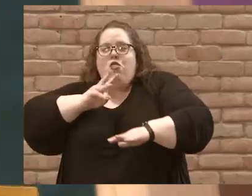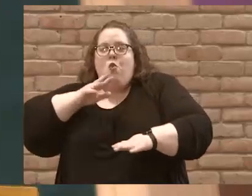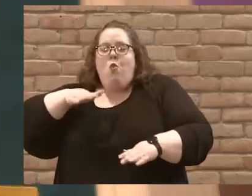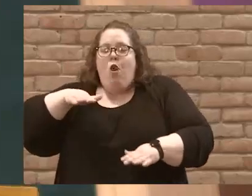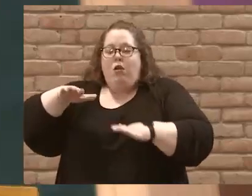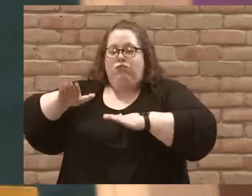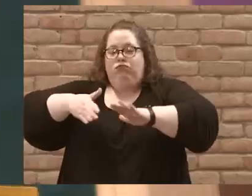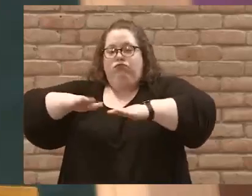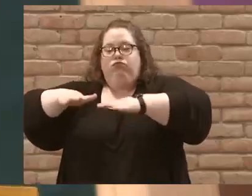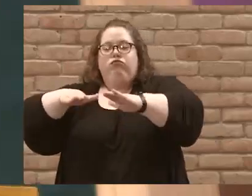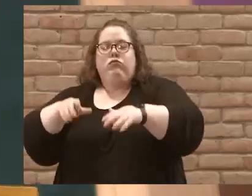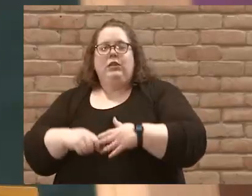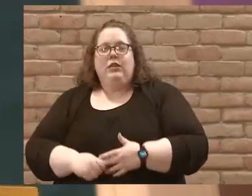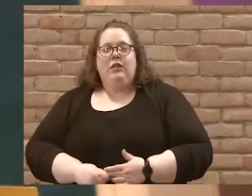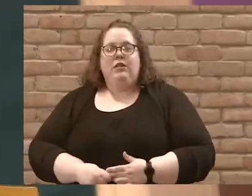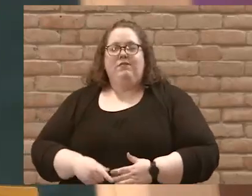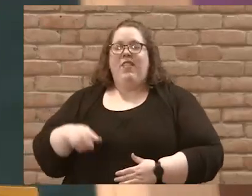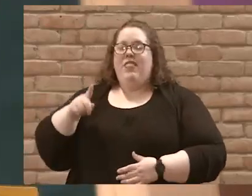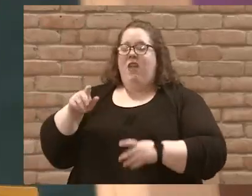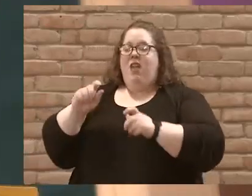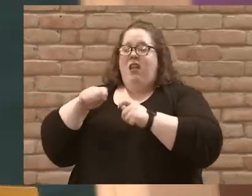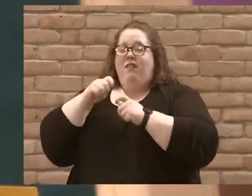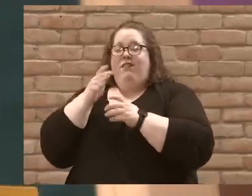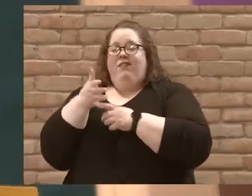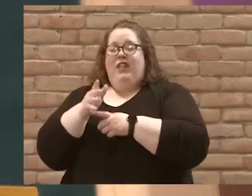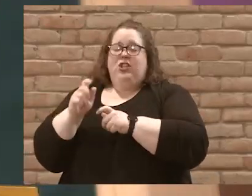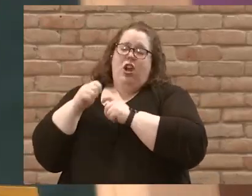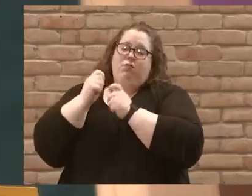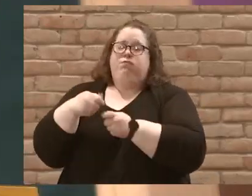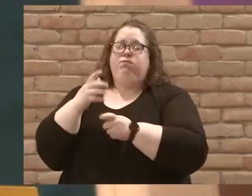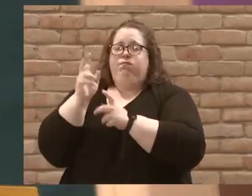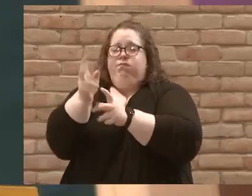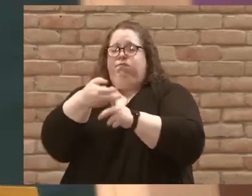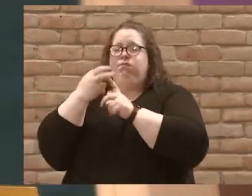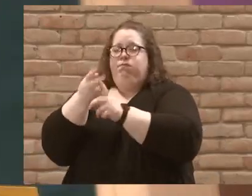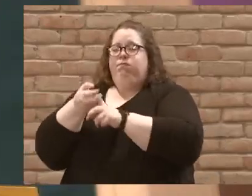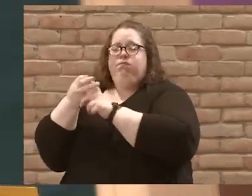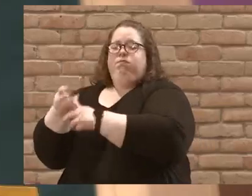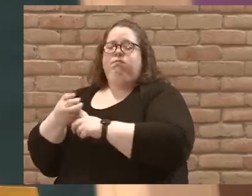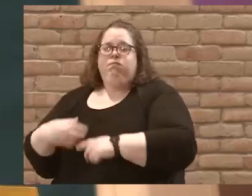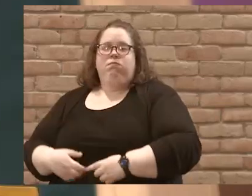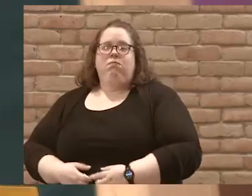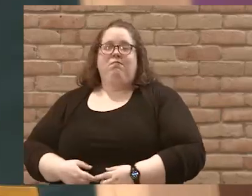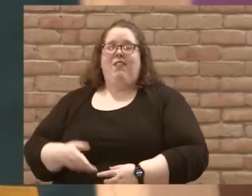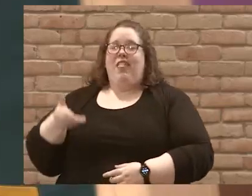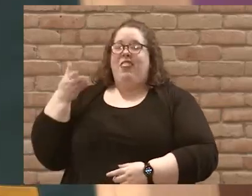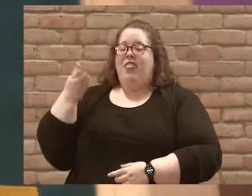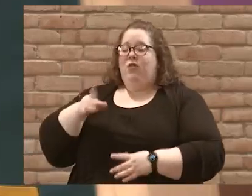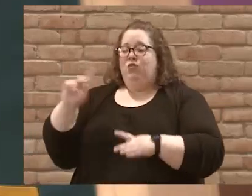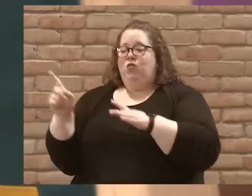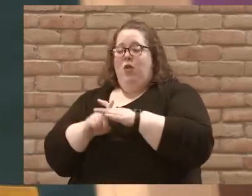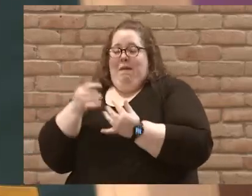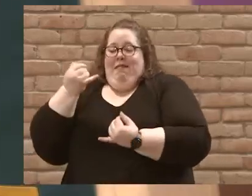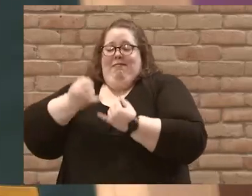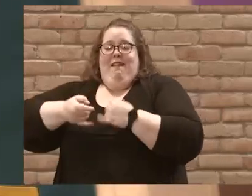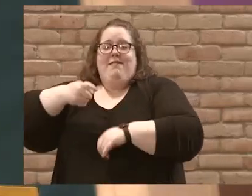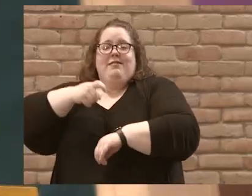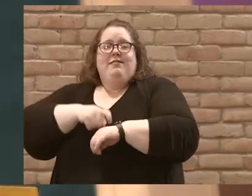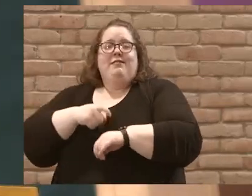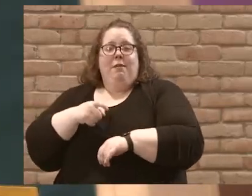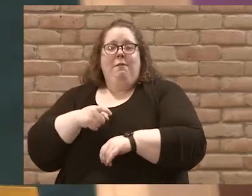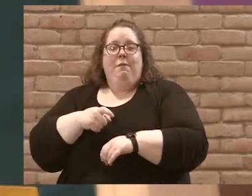fish and where he showed up to his disciples for the last time following his physical resurrection from the dead.